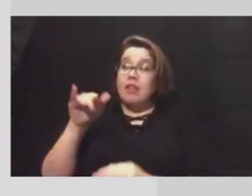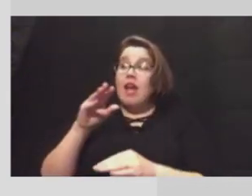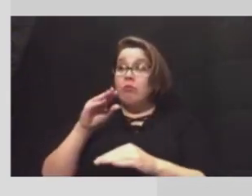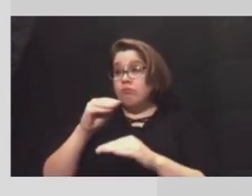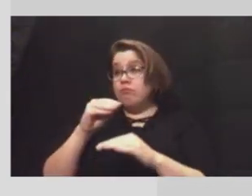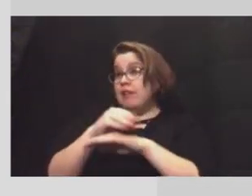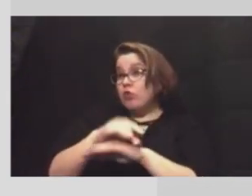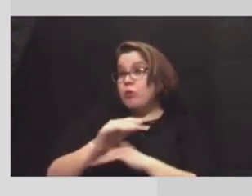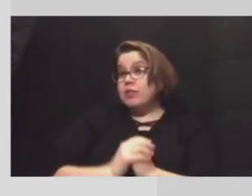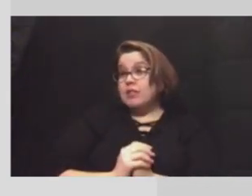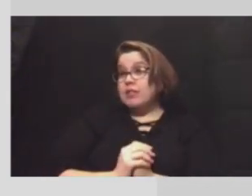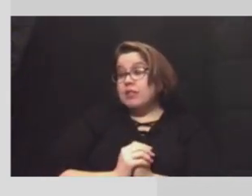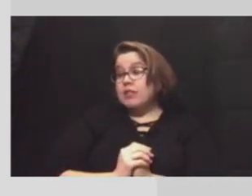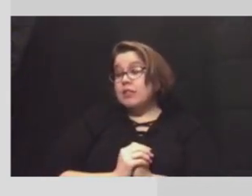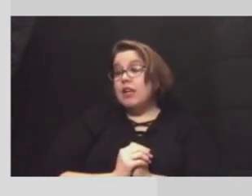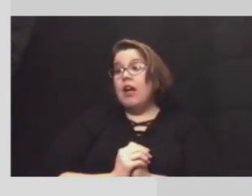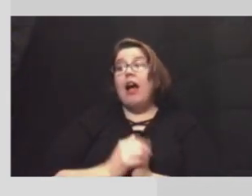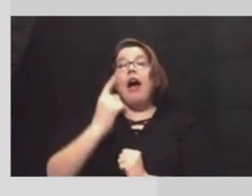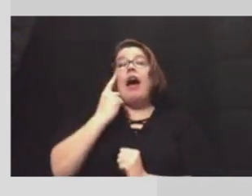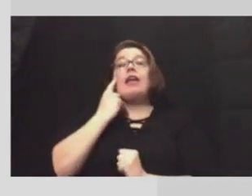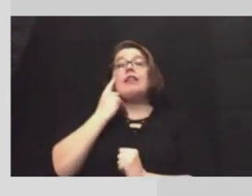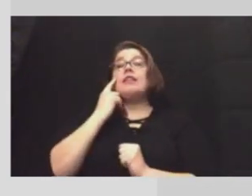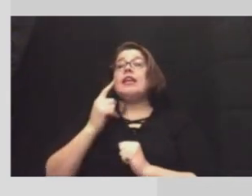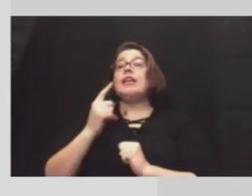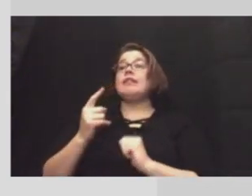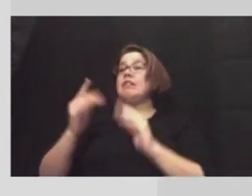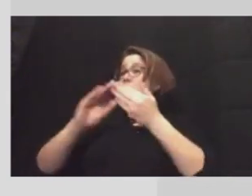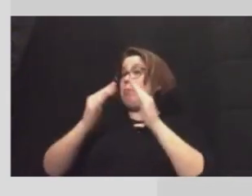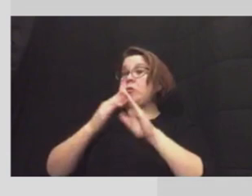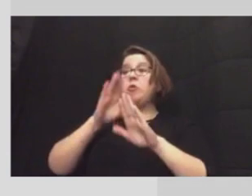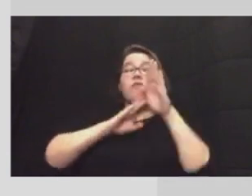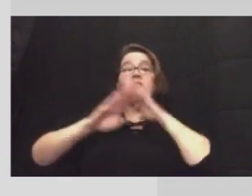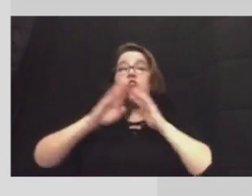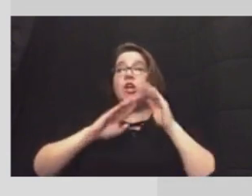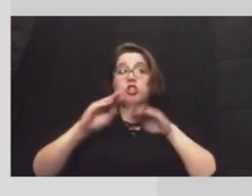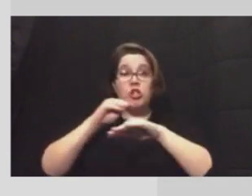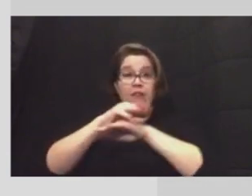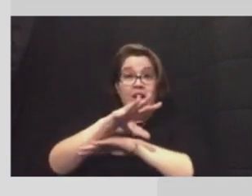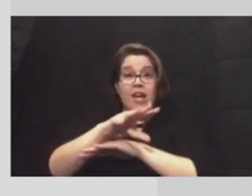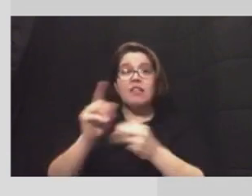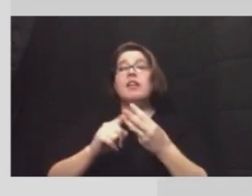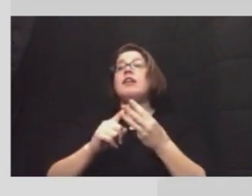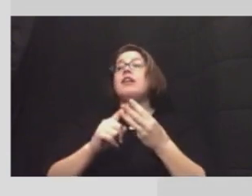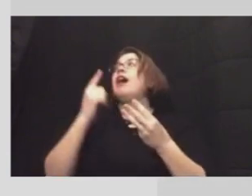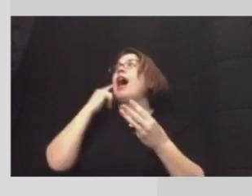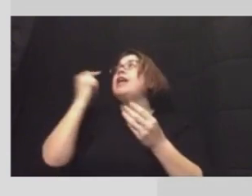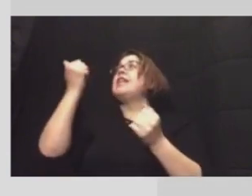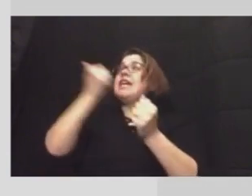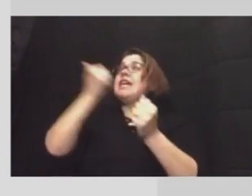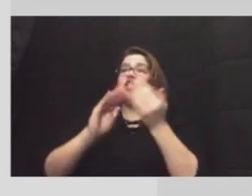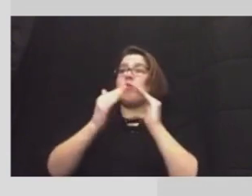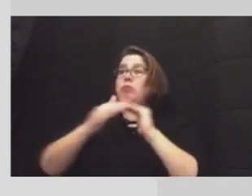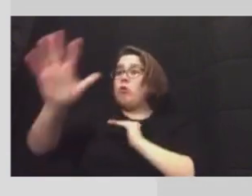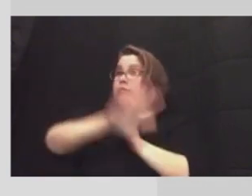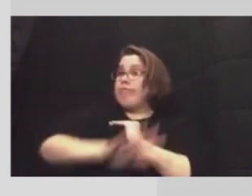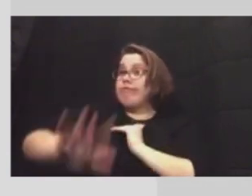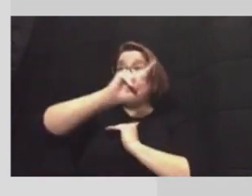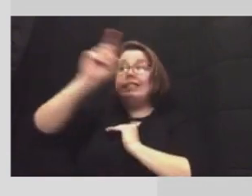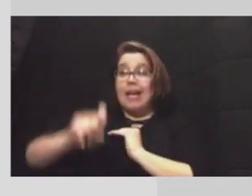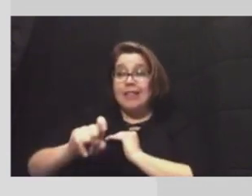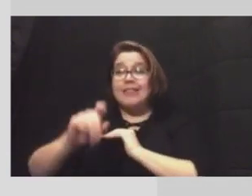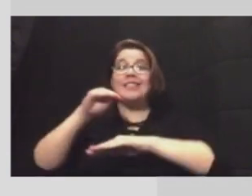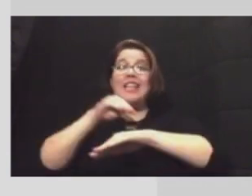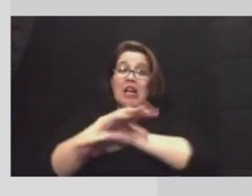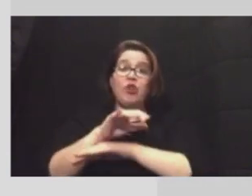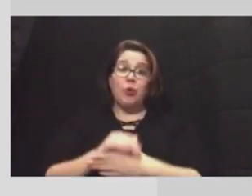i think uh frustration from the community played a role i think frustration from every community in texas played a role uh